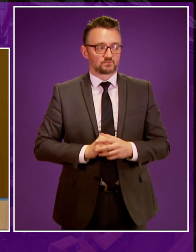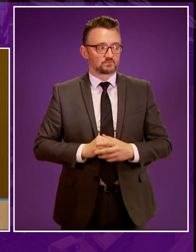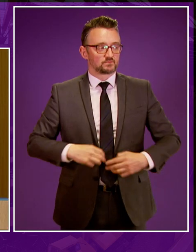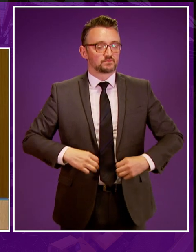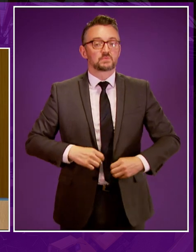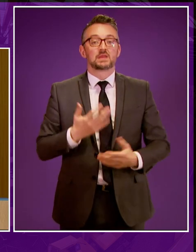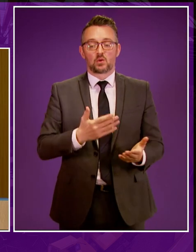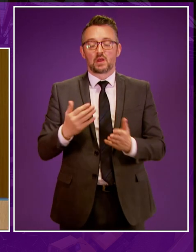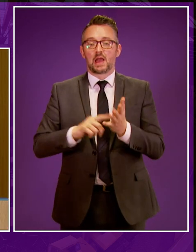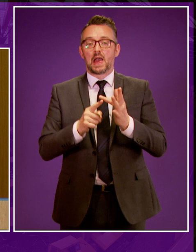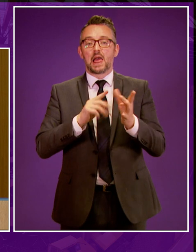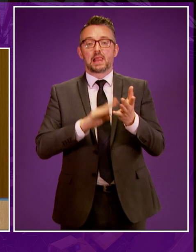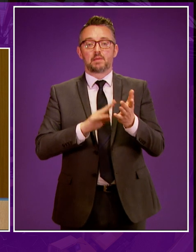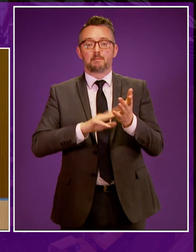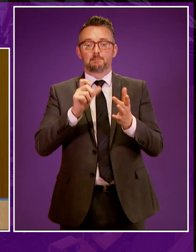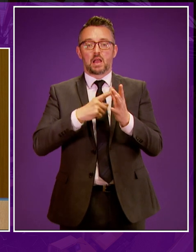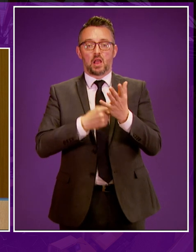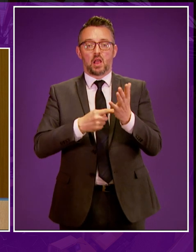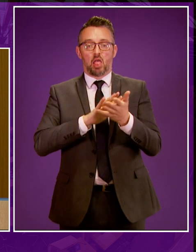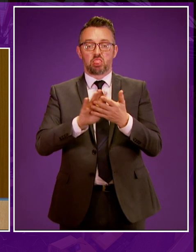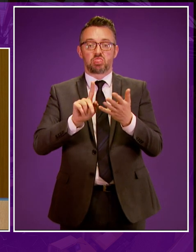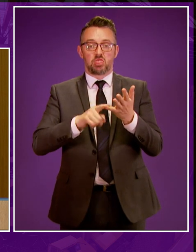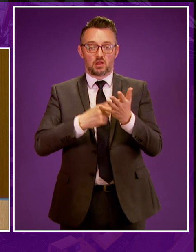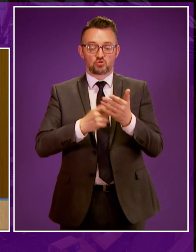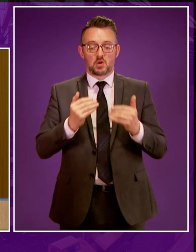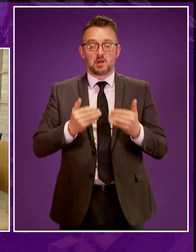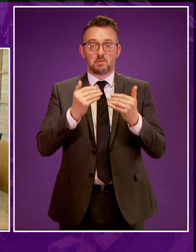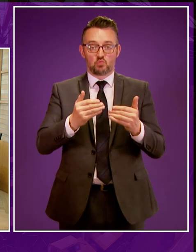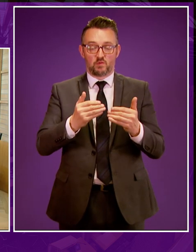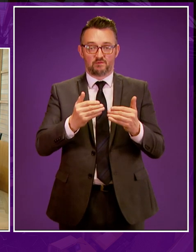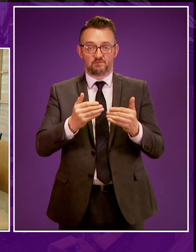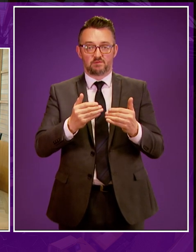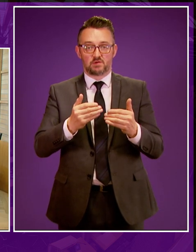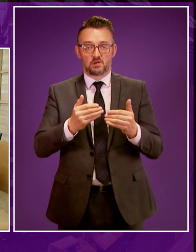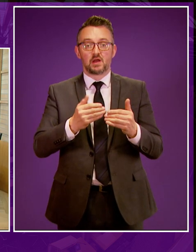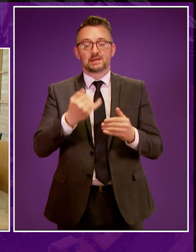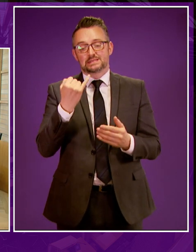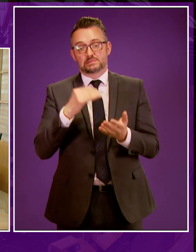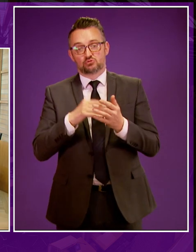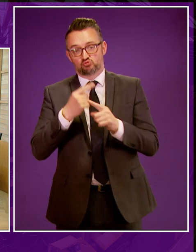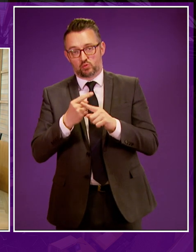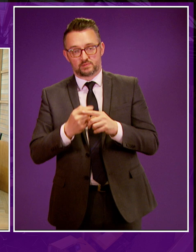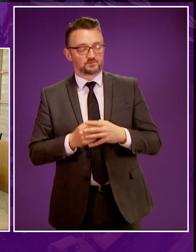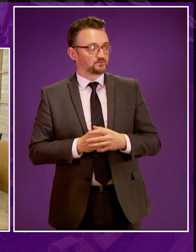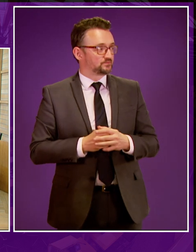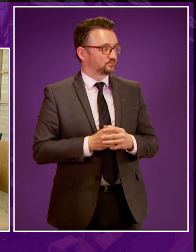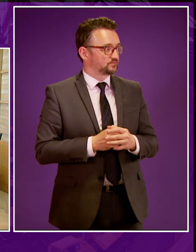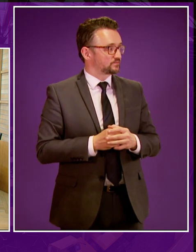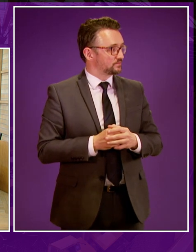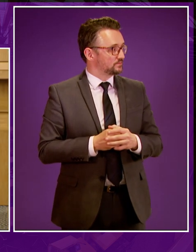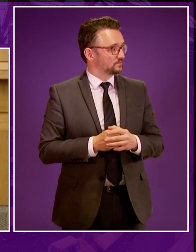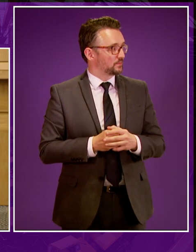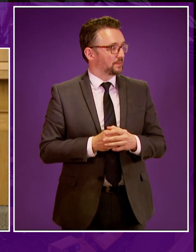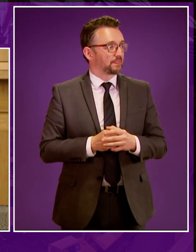I call Liam McArthur to speak to and move amendment 8341.2, up to six minutes, please, Mr McArthur. Thank you, Deputy